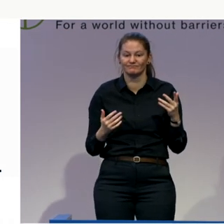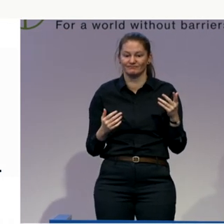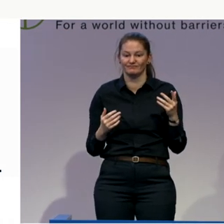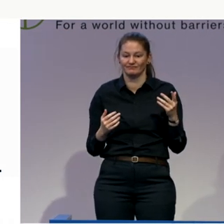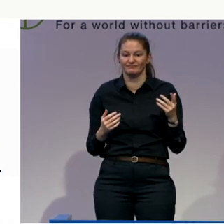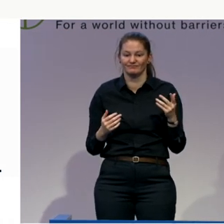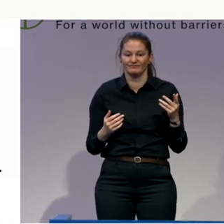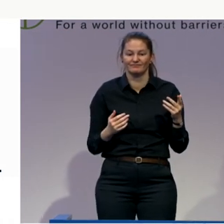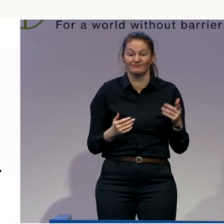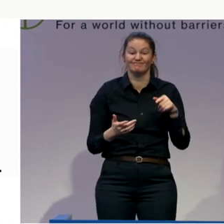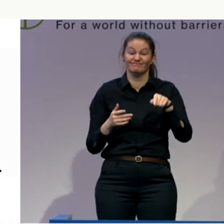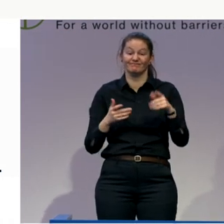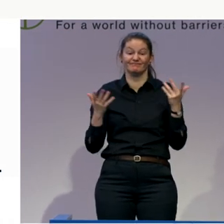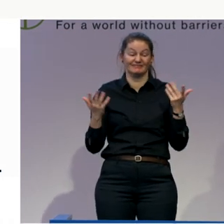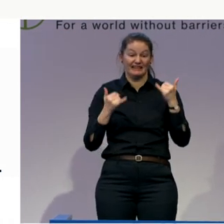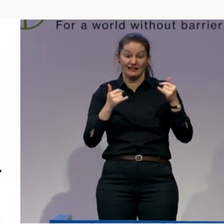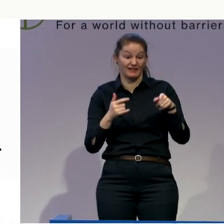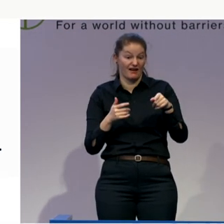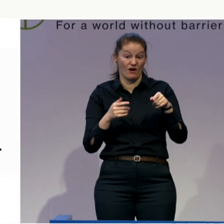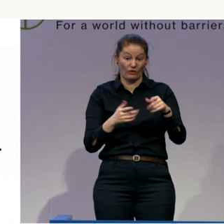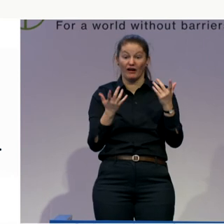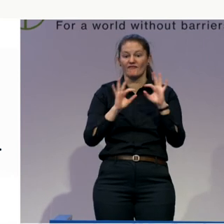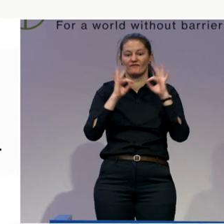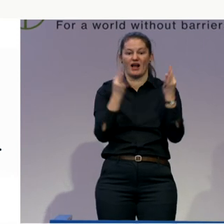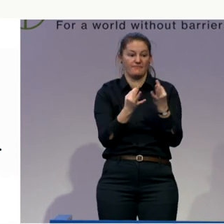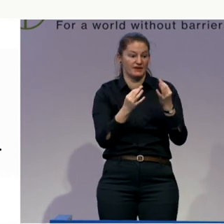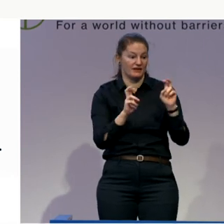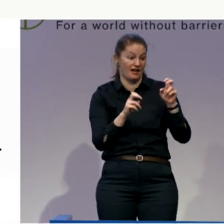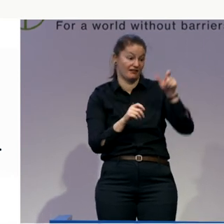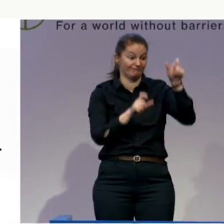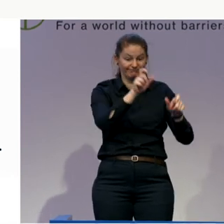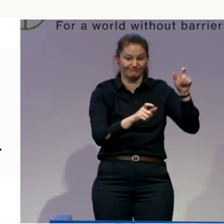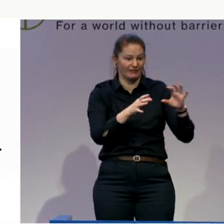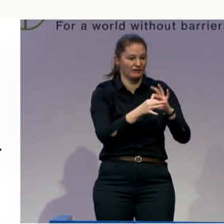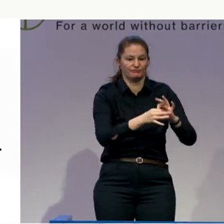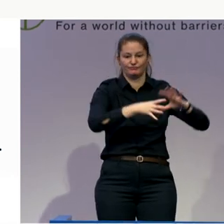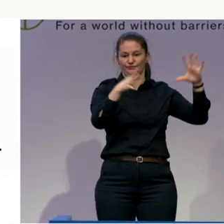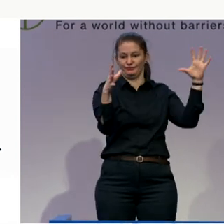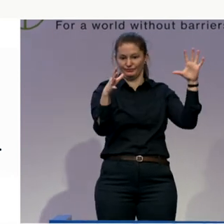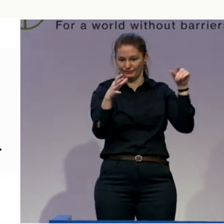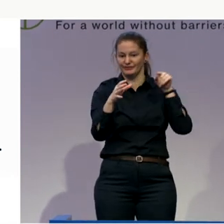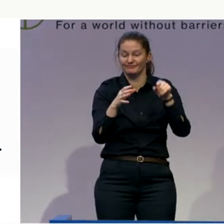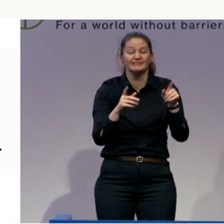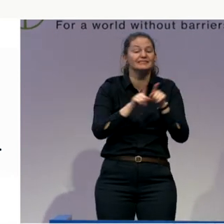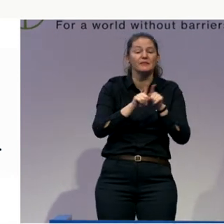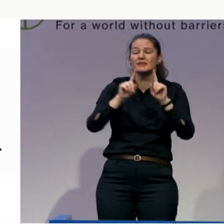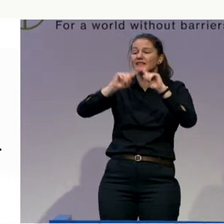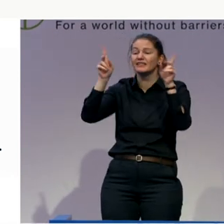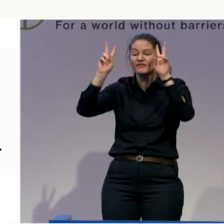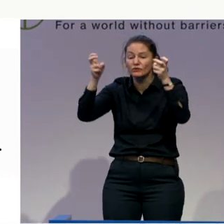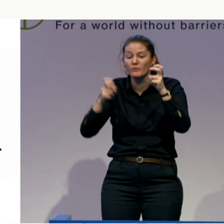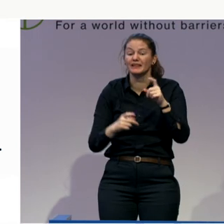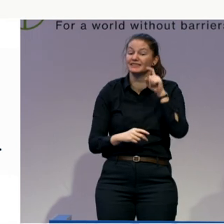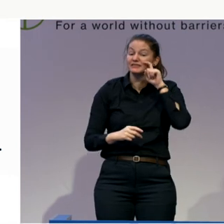you. Those sorts of disputes, or disputes about religion or sexuality or anything else, you don't really want to work